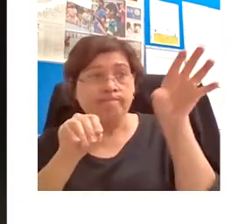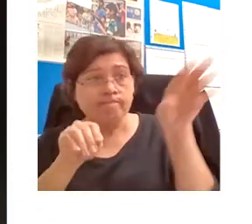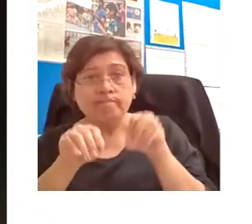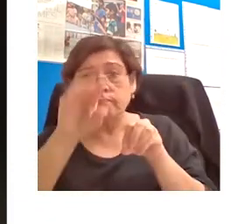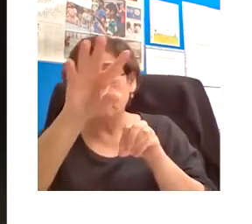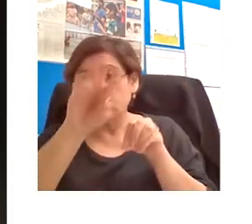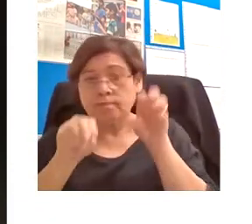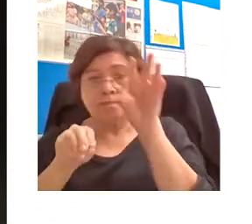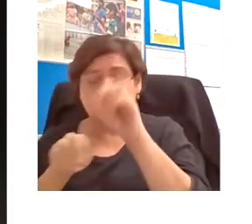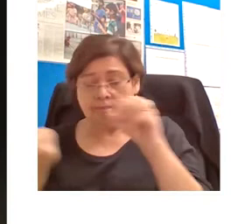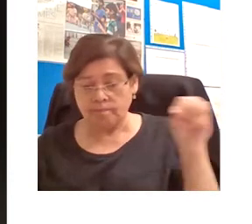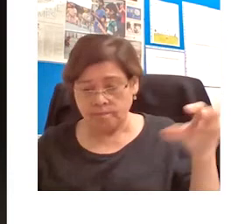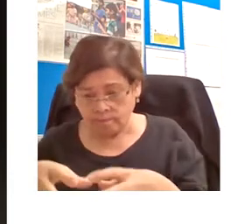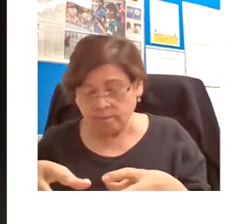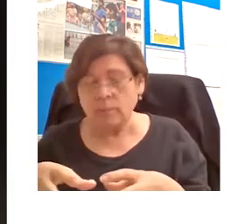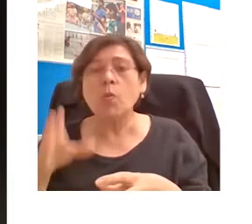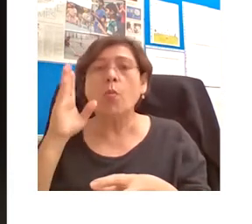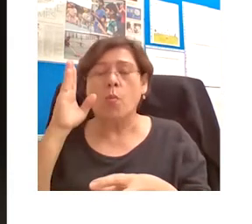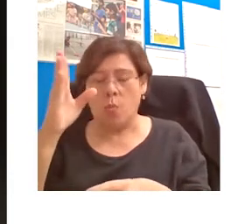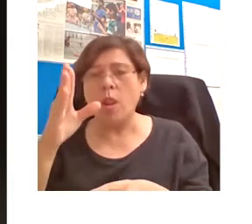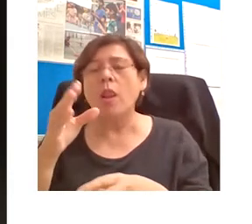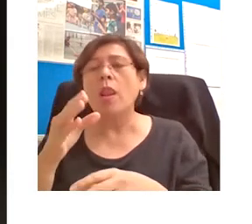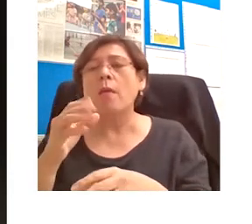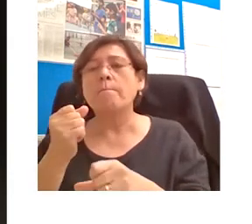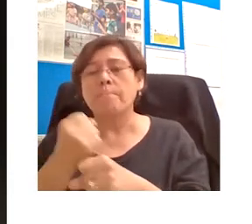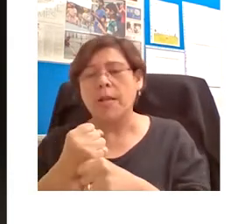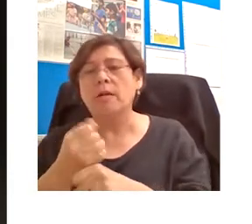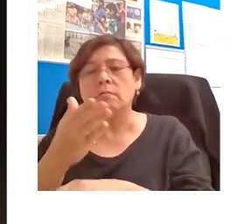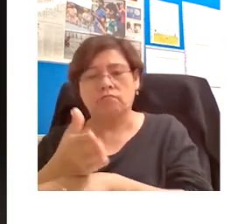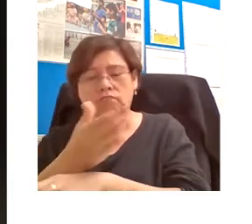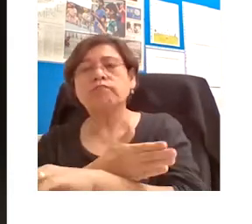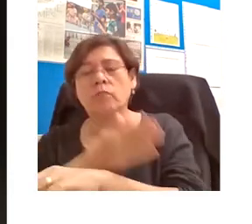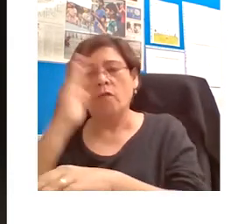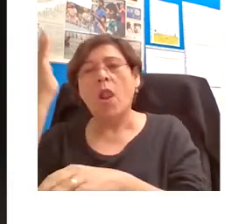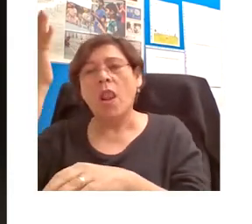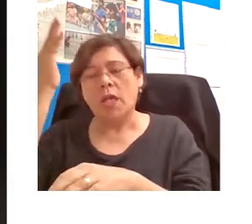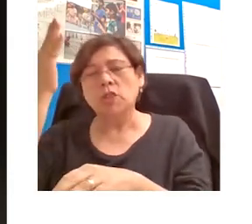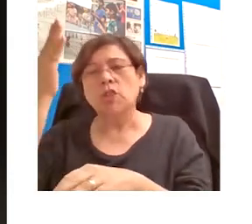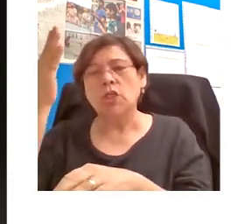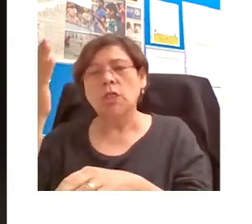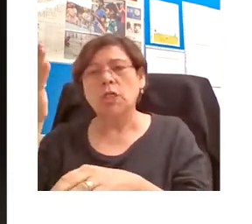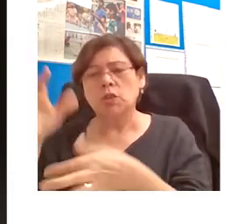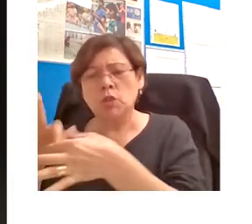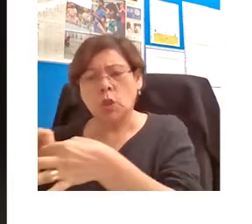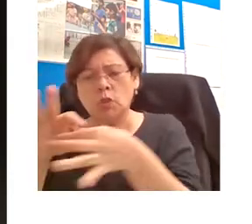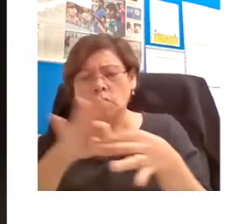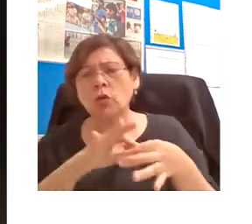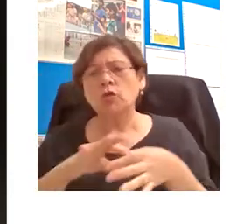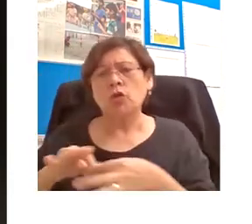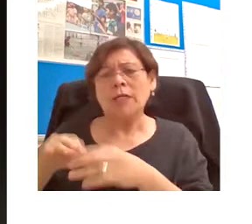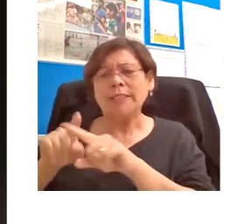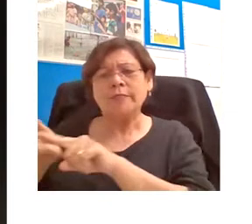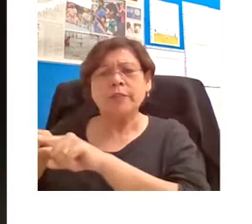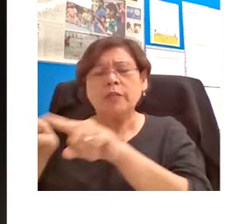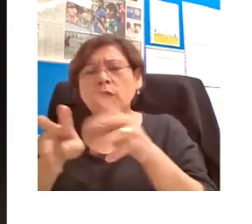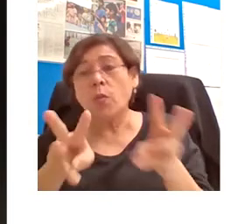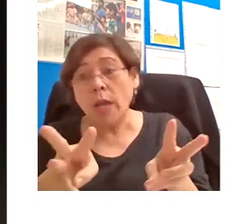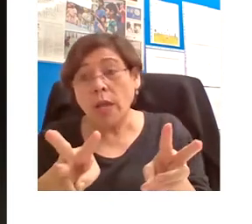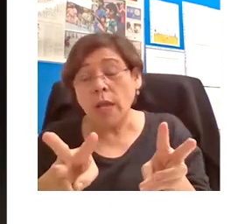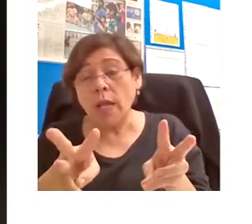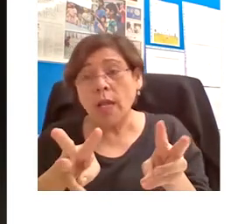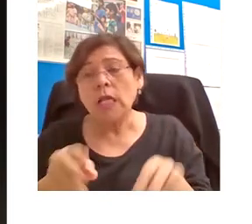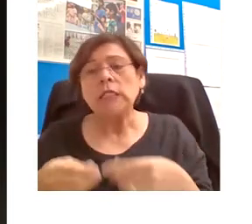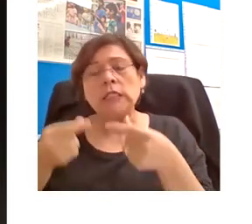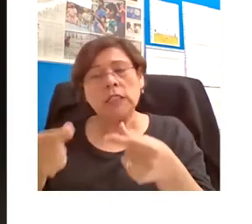additional purpose-made content for specific topics, interlinking them with one another in multiple pathways, and providing them with